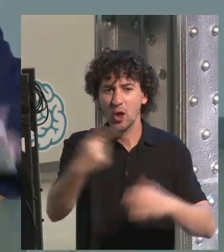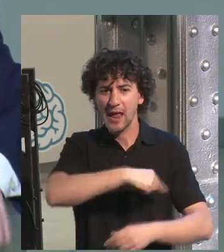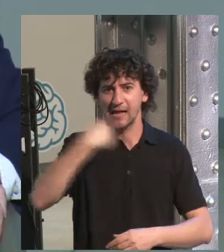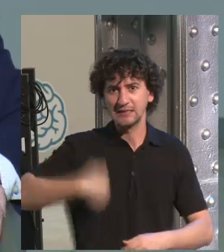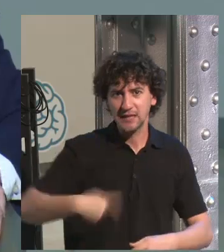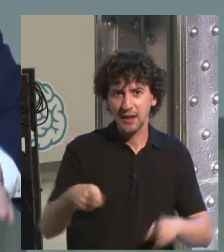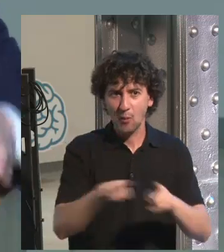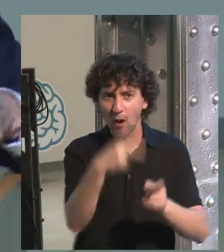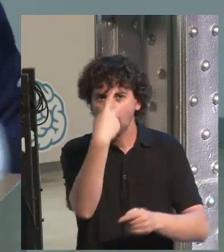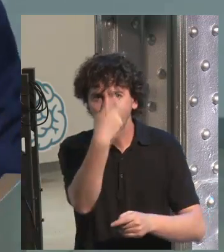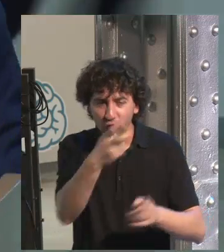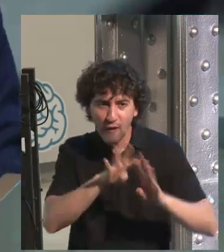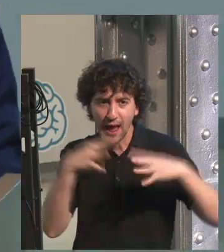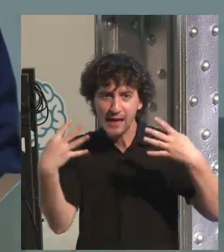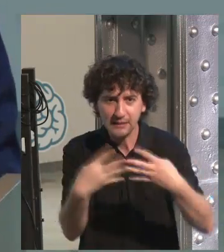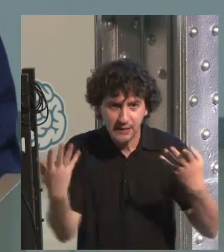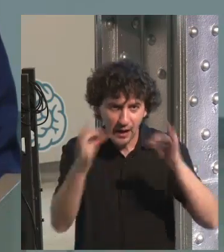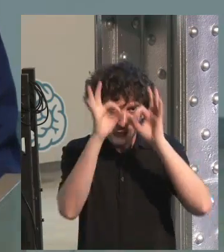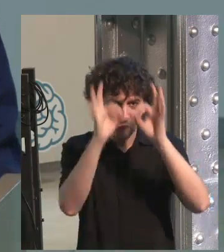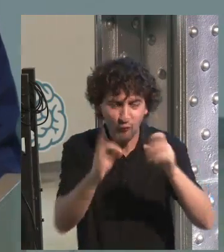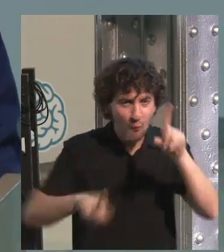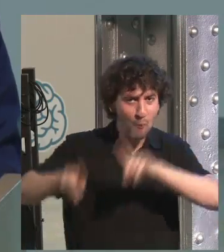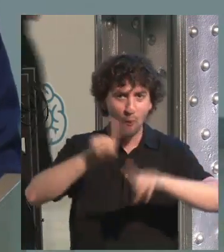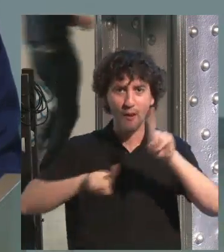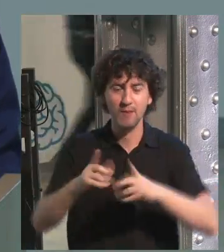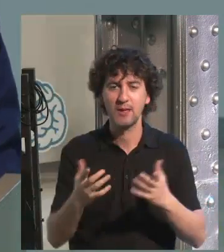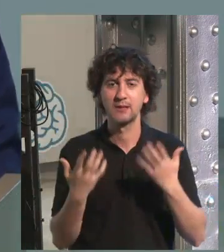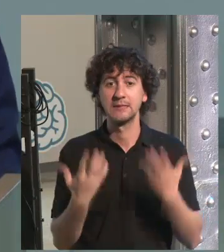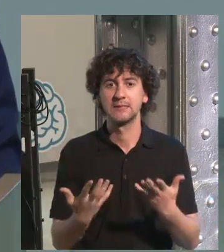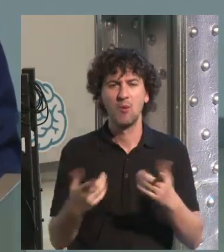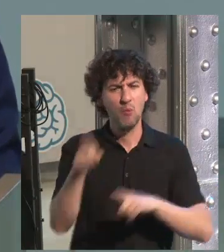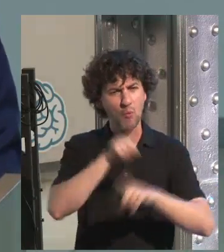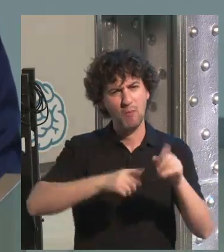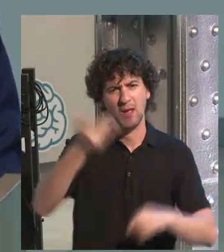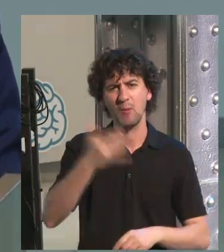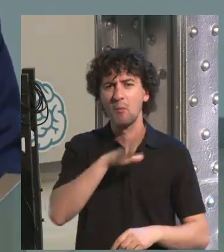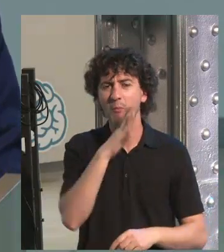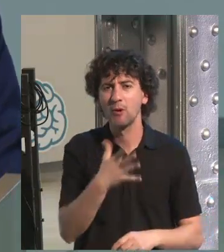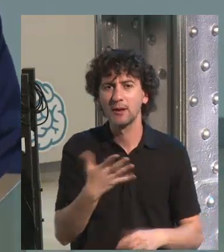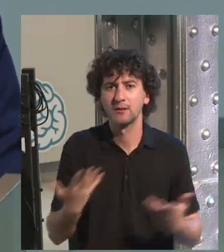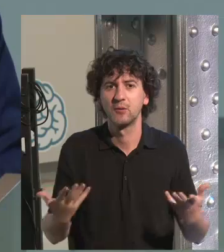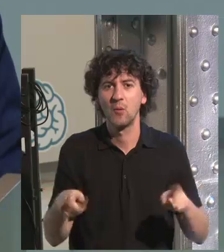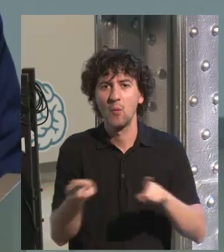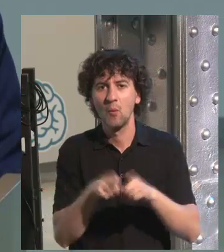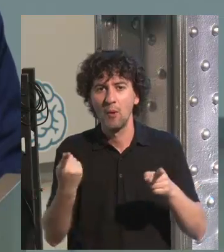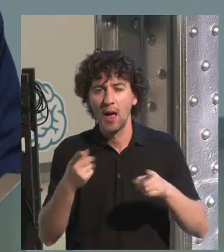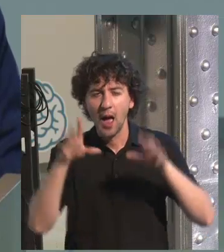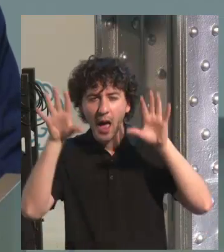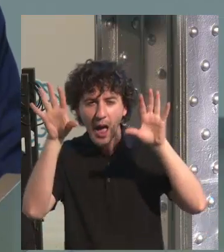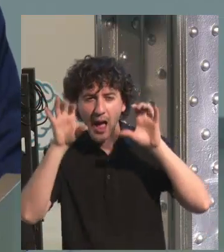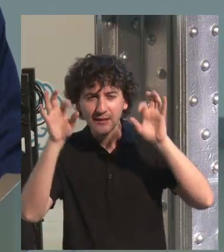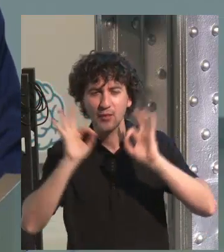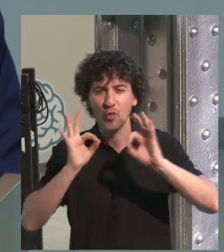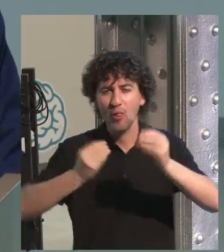30 million addicts to the Internet. But the real problem, the serious problem is that Internet